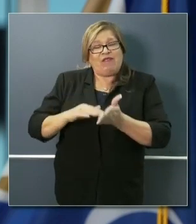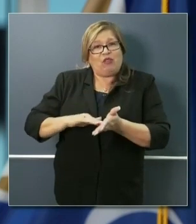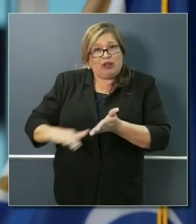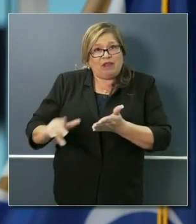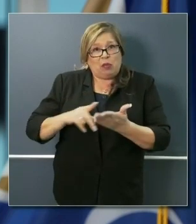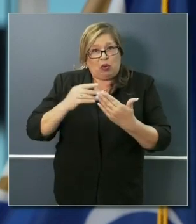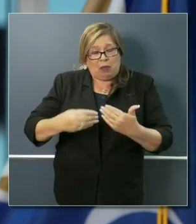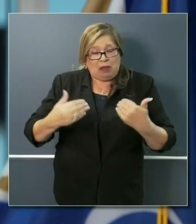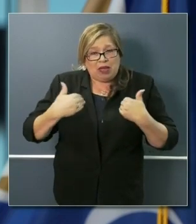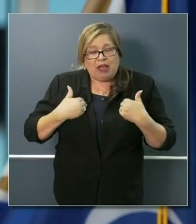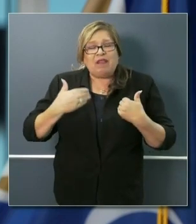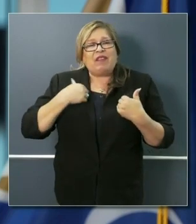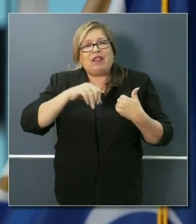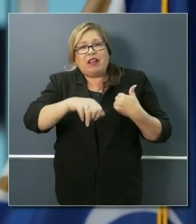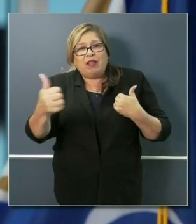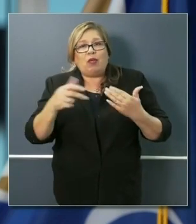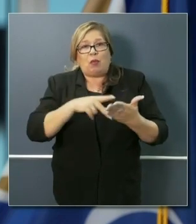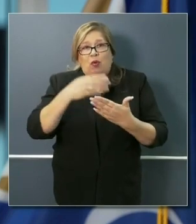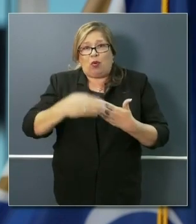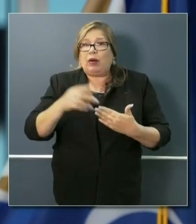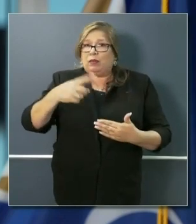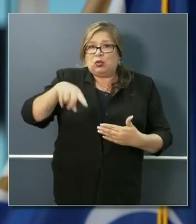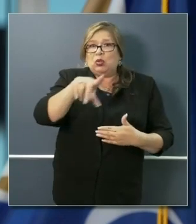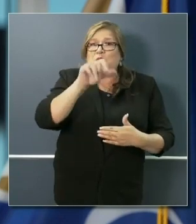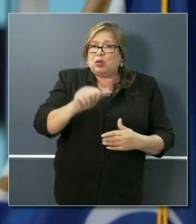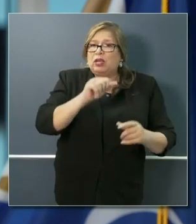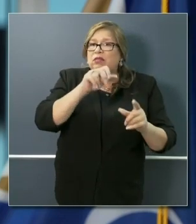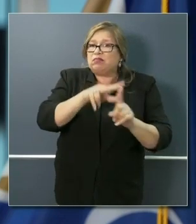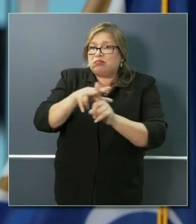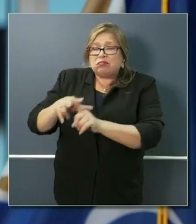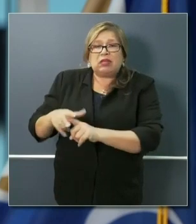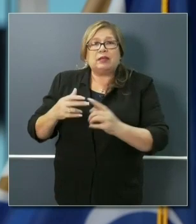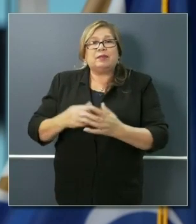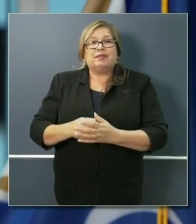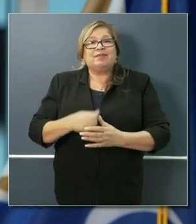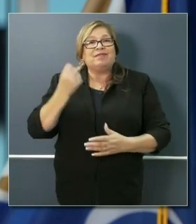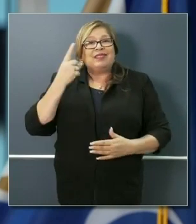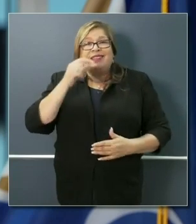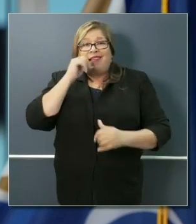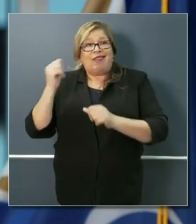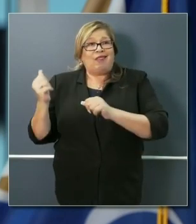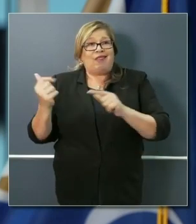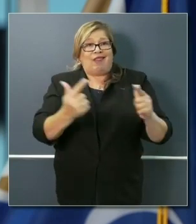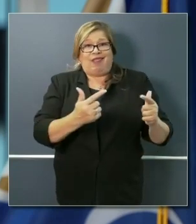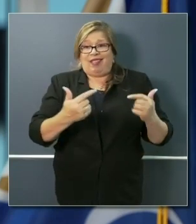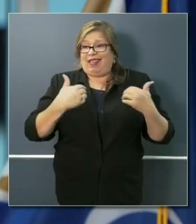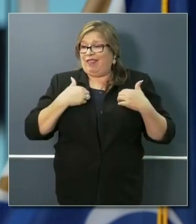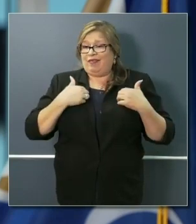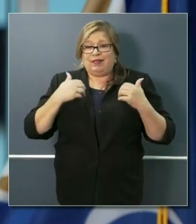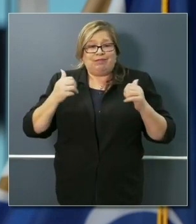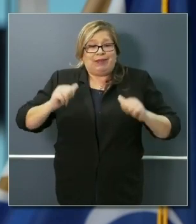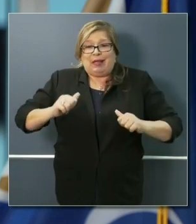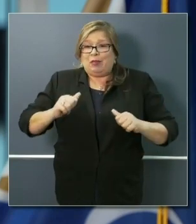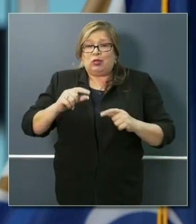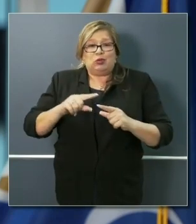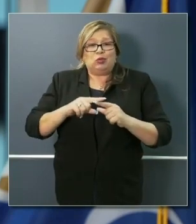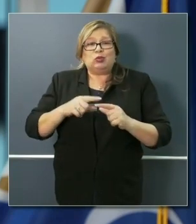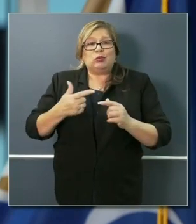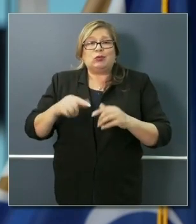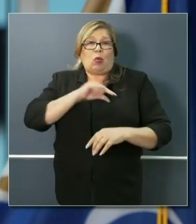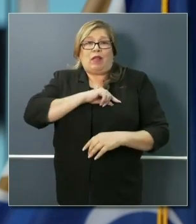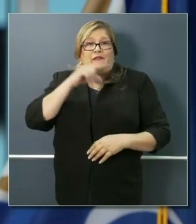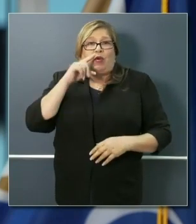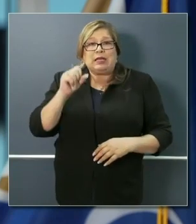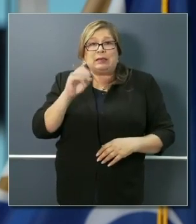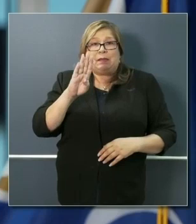other programs that one can avail themselves to, not everybody has the capacity to get an SBA loan. And as a consequence